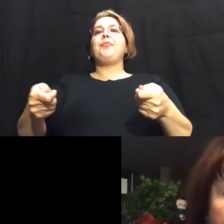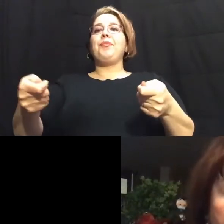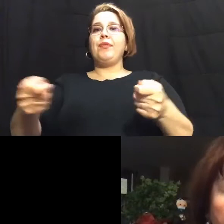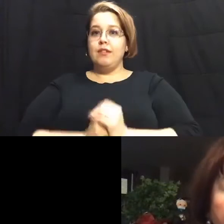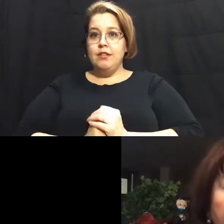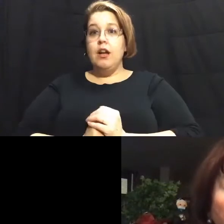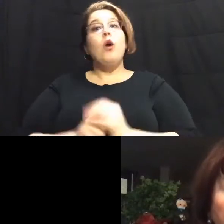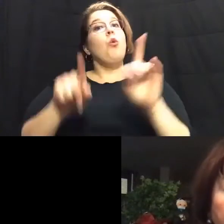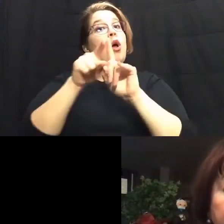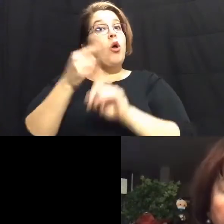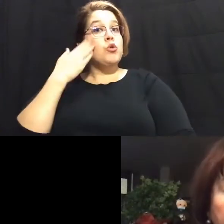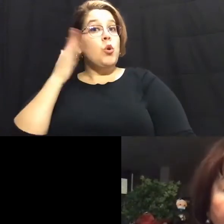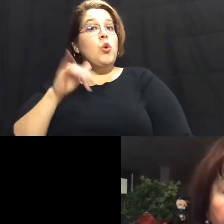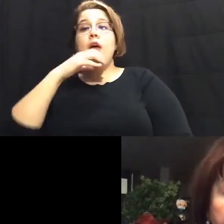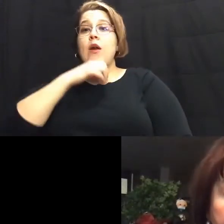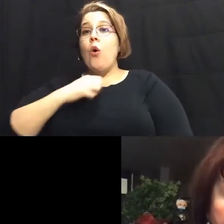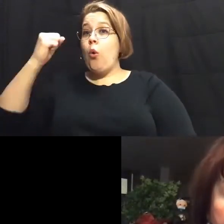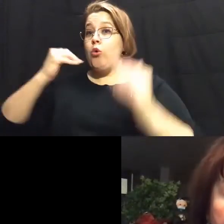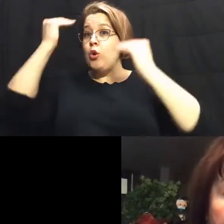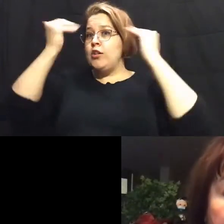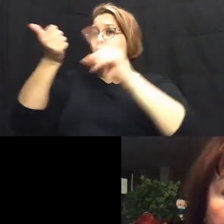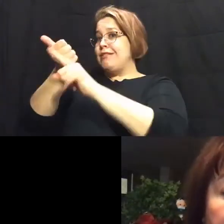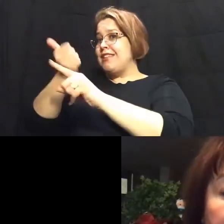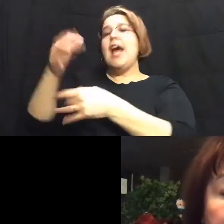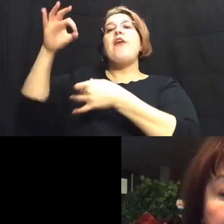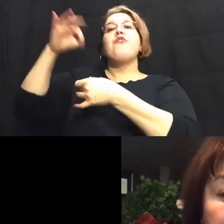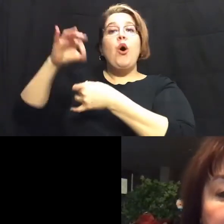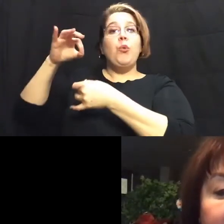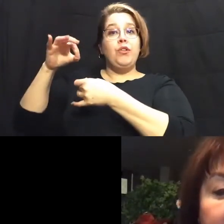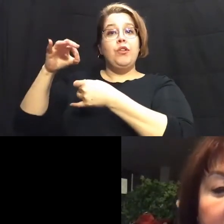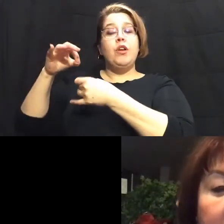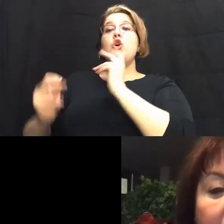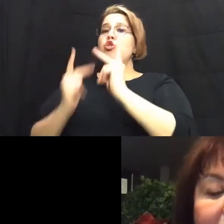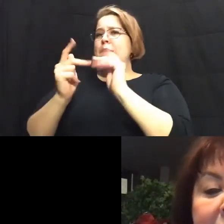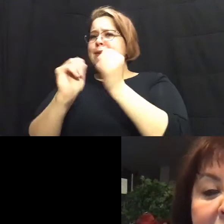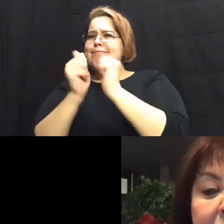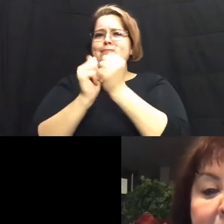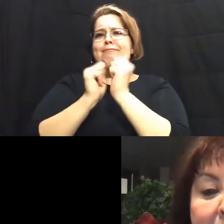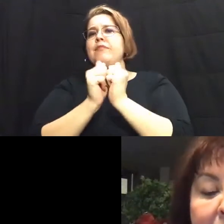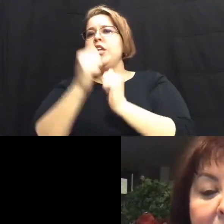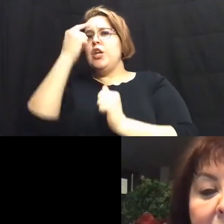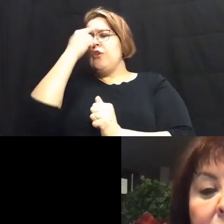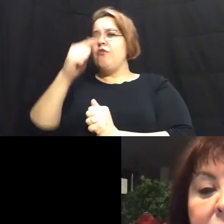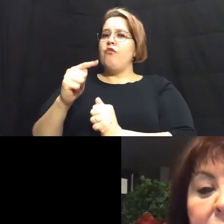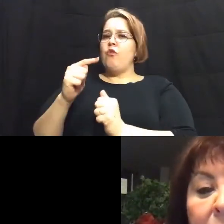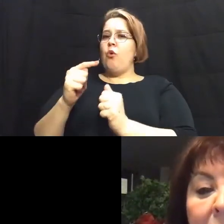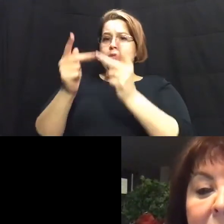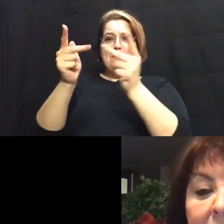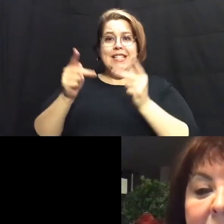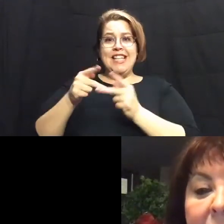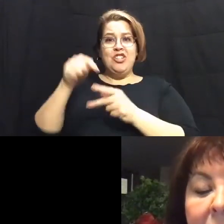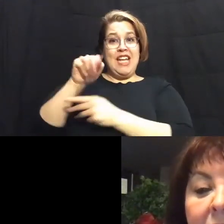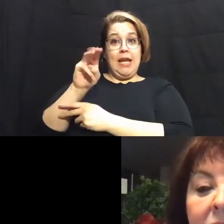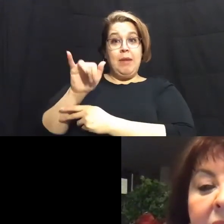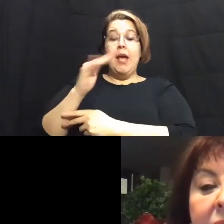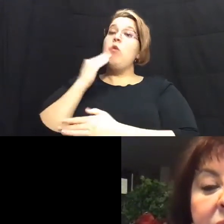also know that older adults vote. So candidates running for office this May would do well to